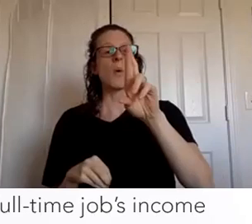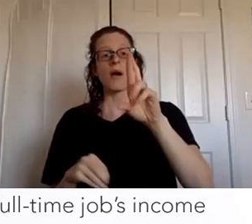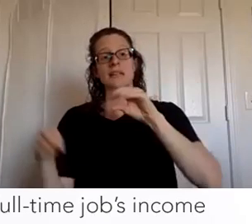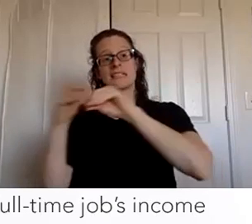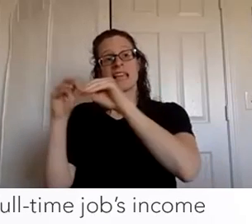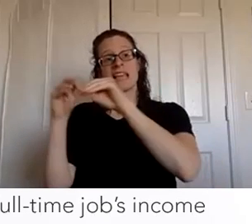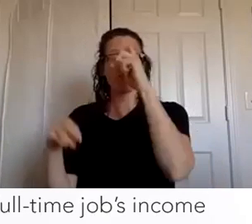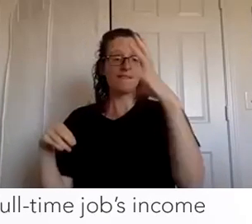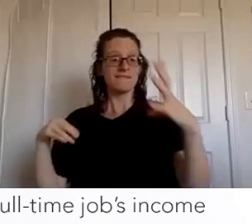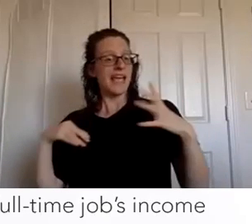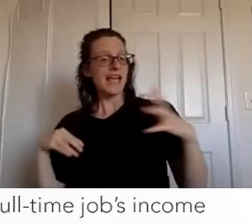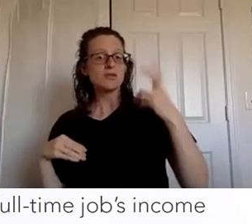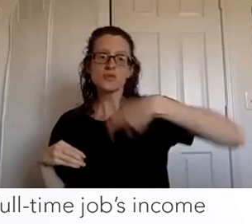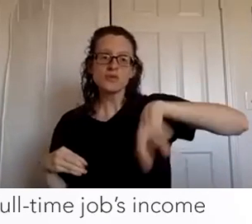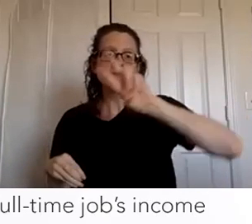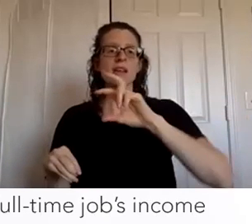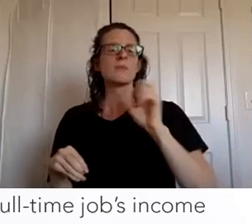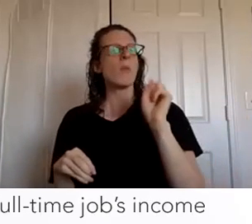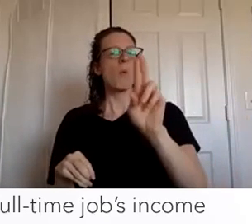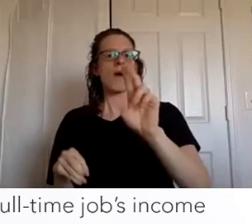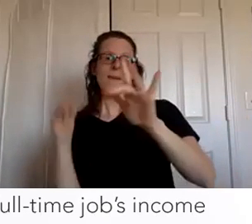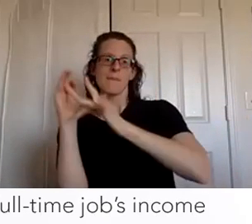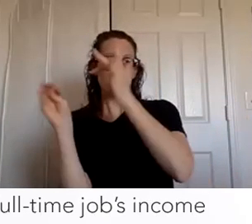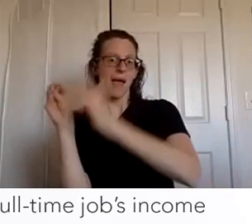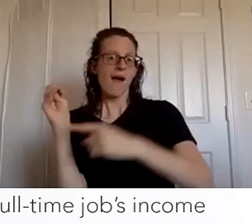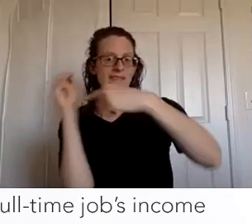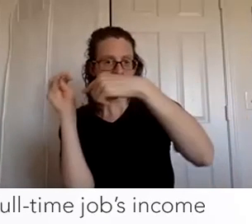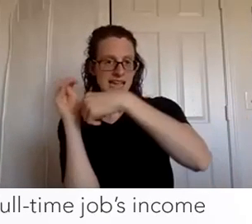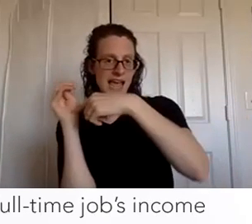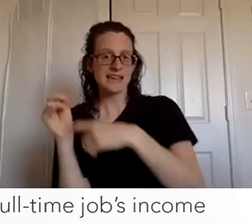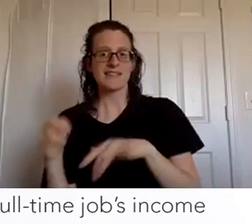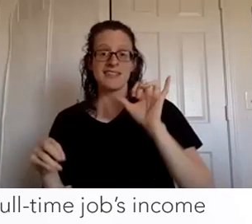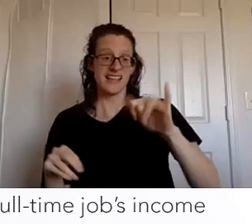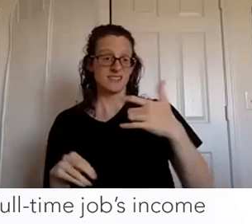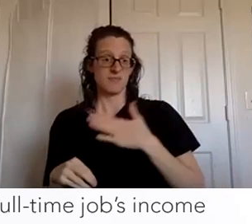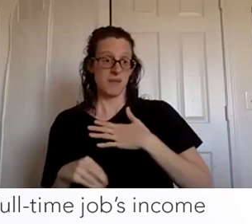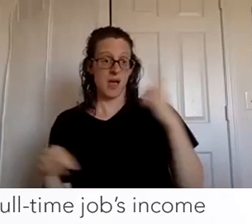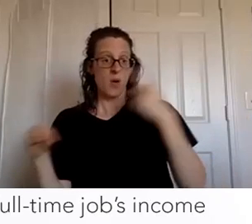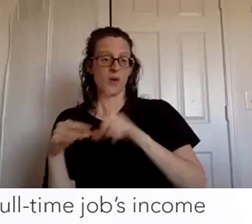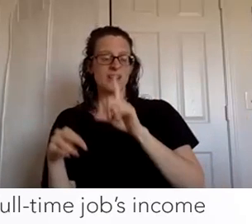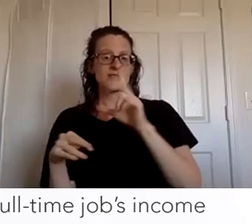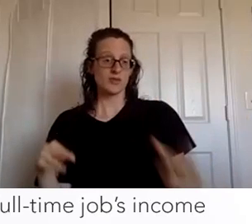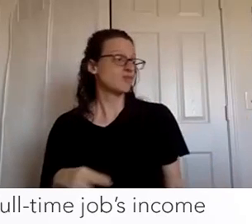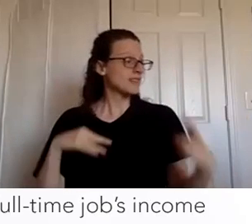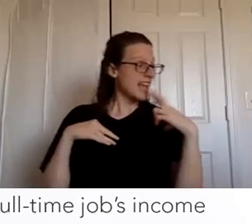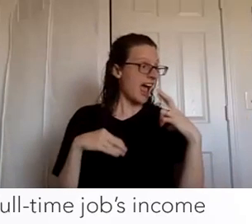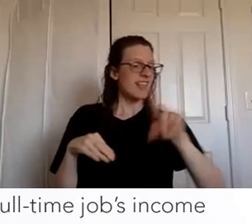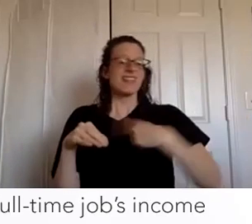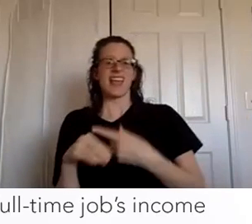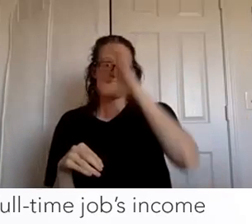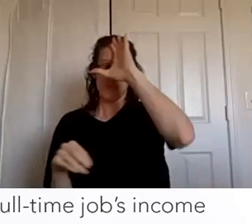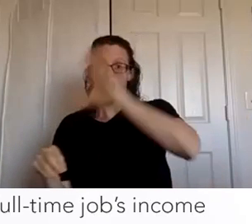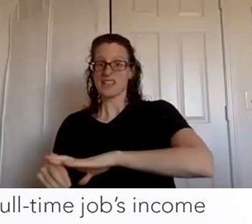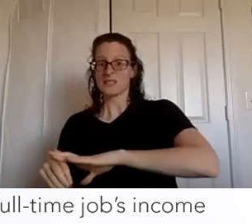you want to pay off debt one of my goals is to retire my husband and bring him home with